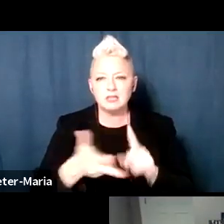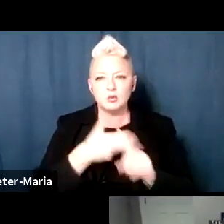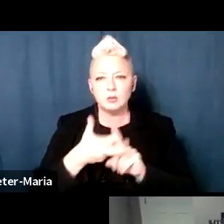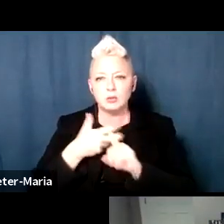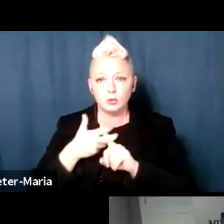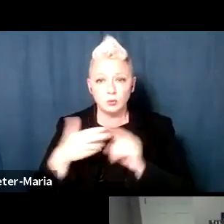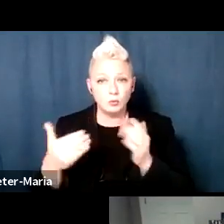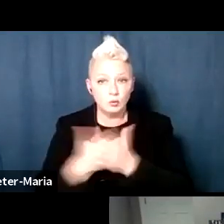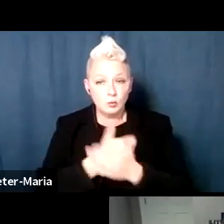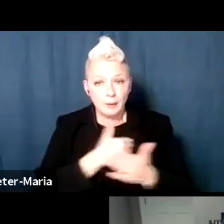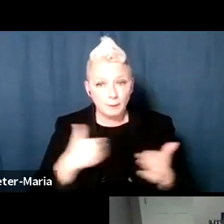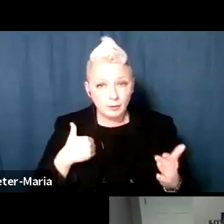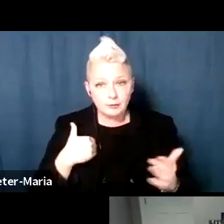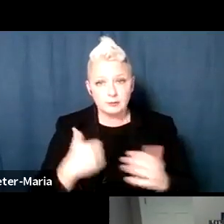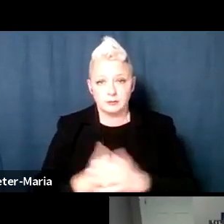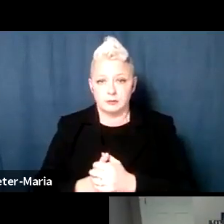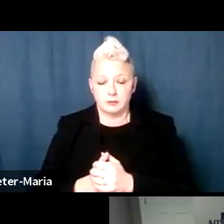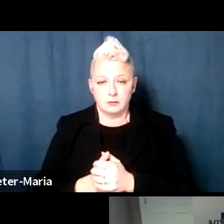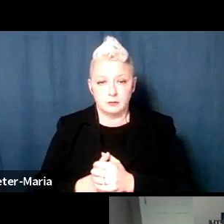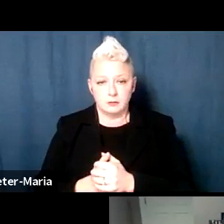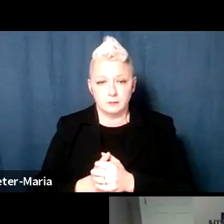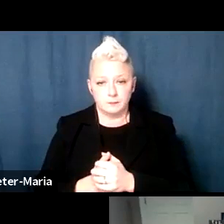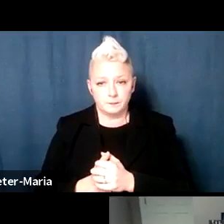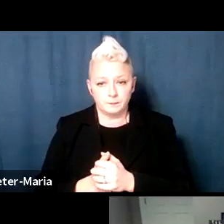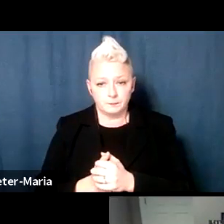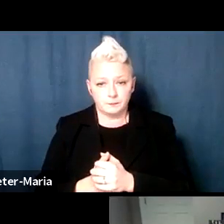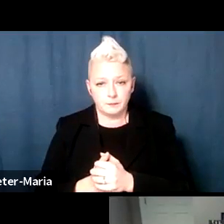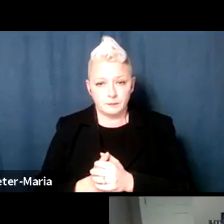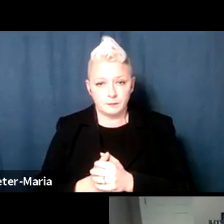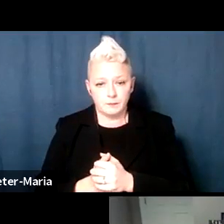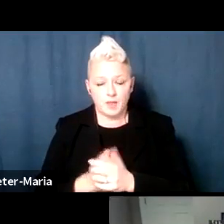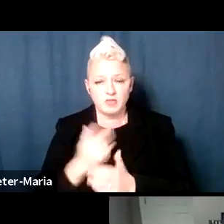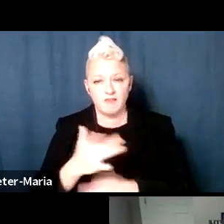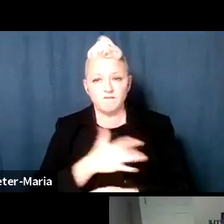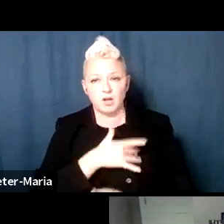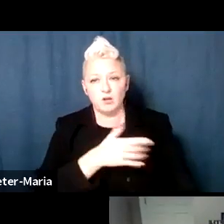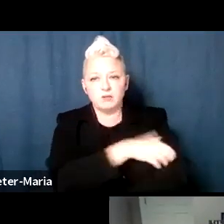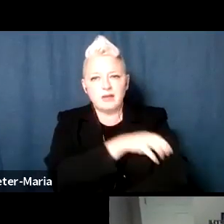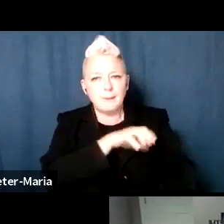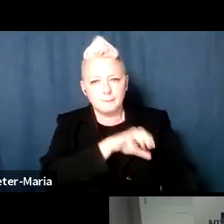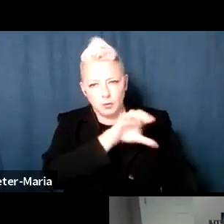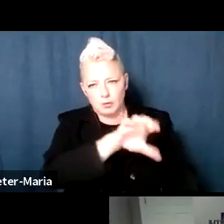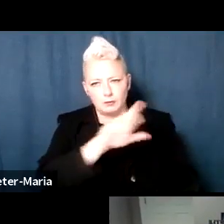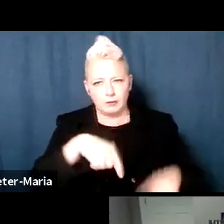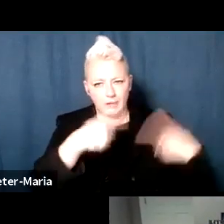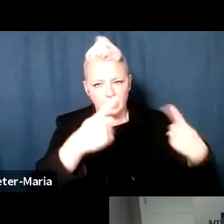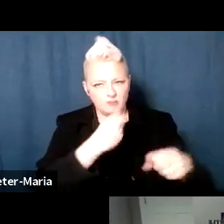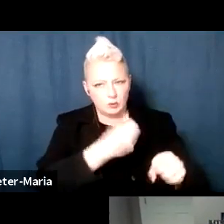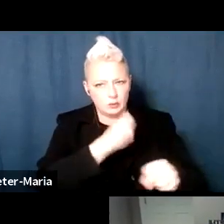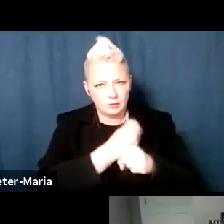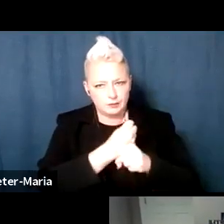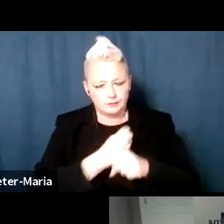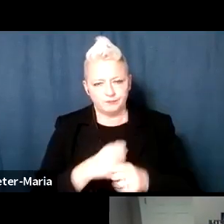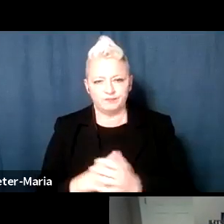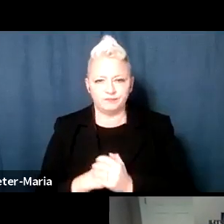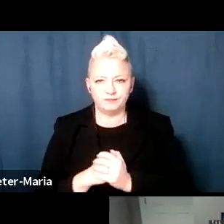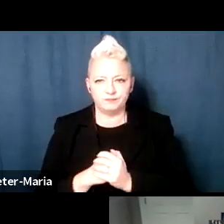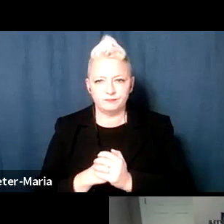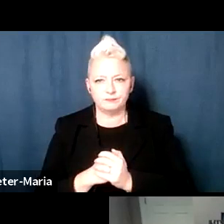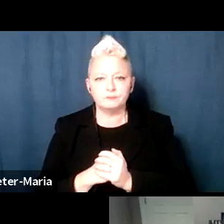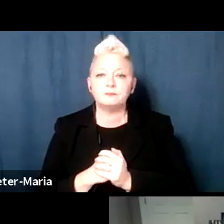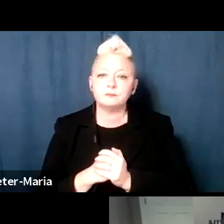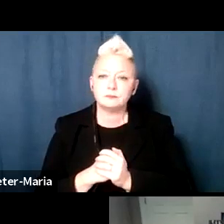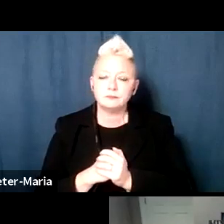And unfortunately, I think they felt particularly emboldened over the past few years. So there's the issue of